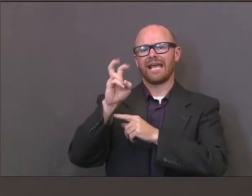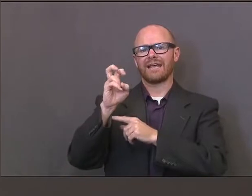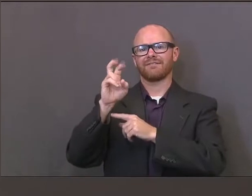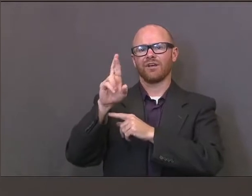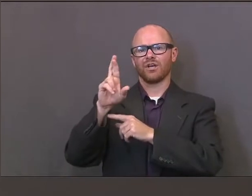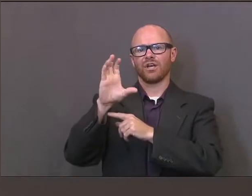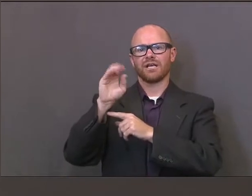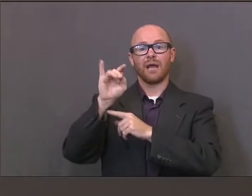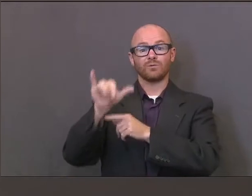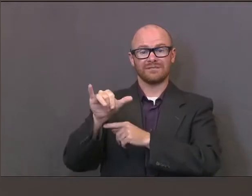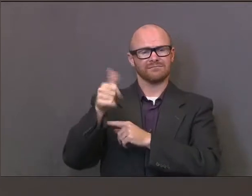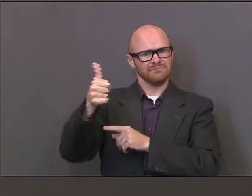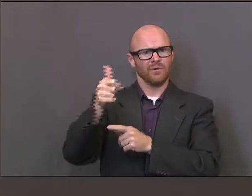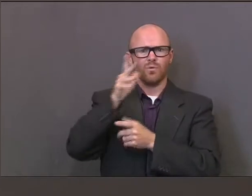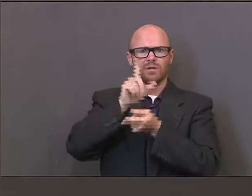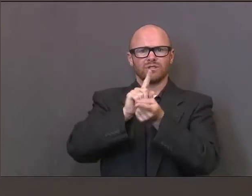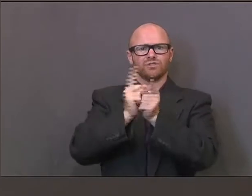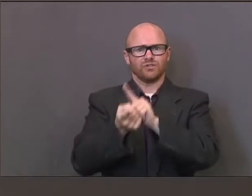from yellow to green.